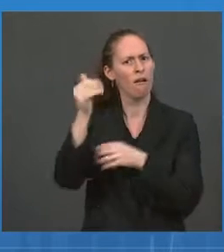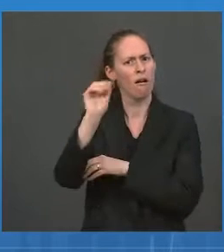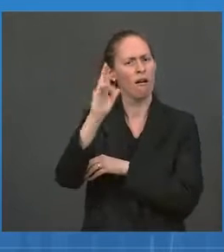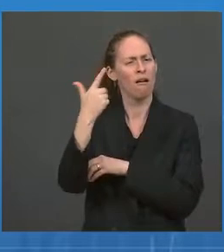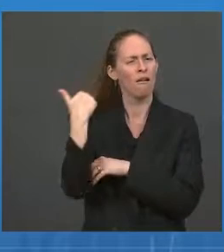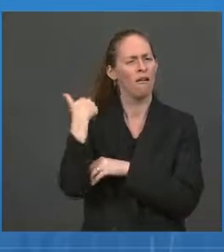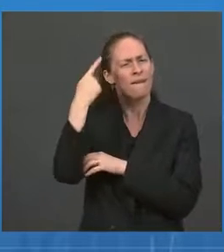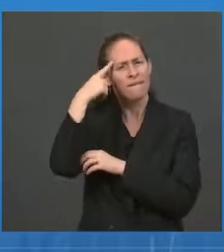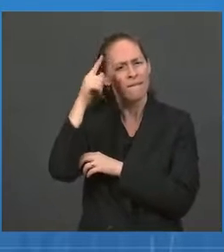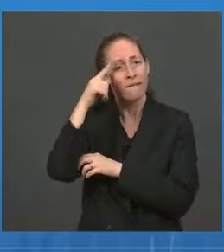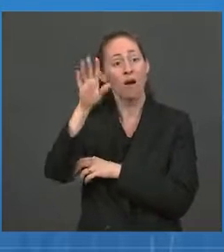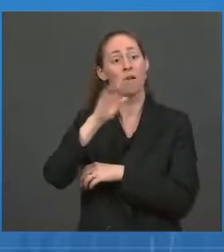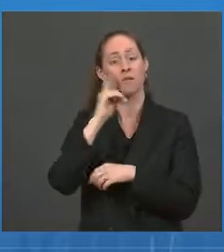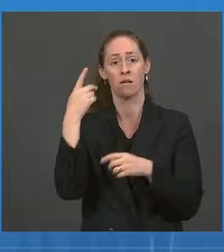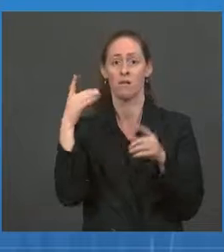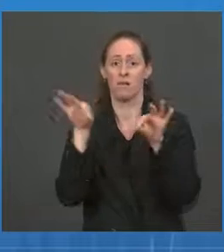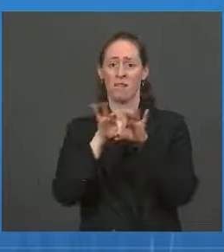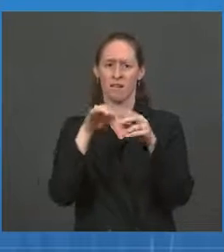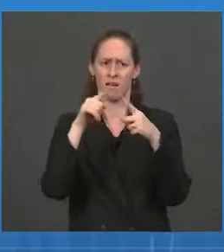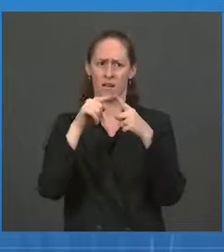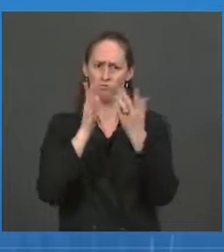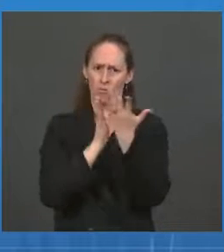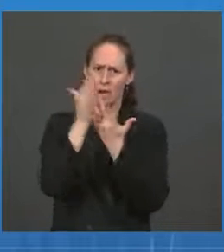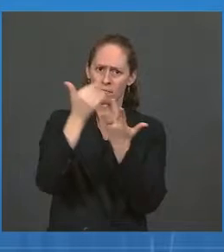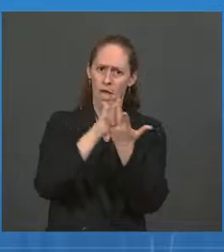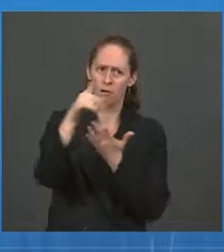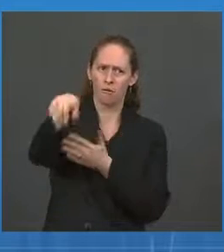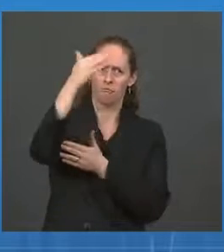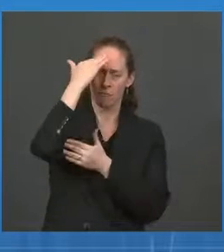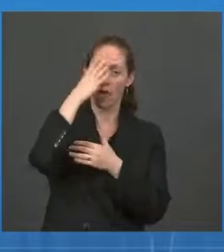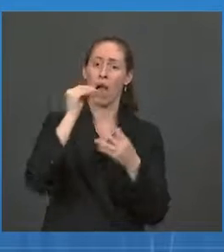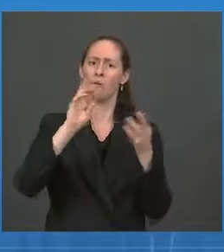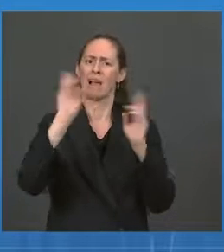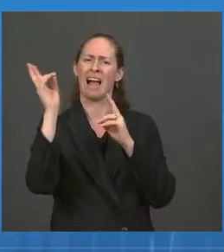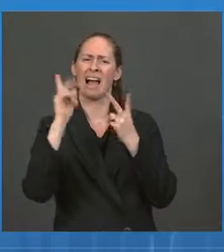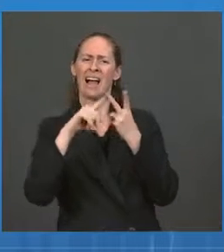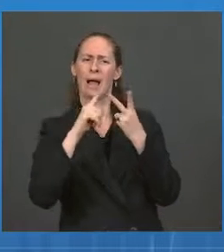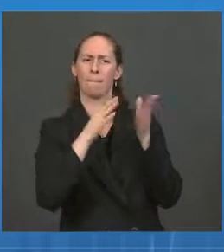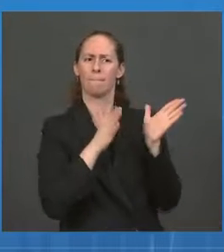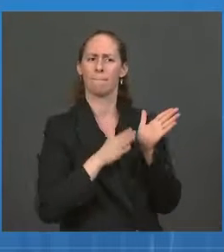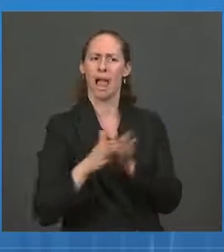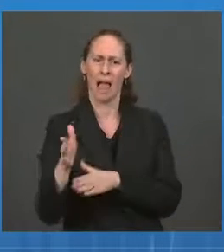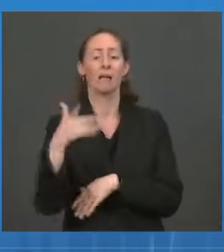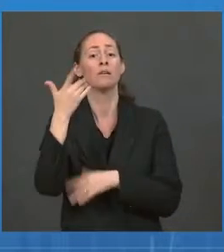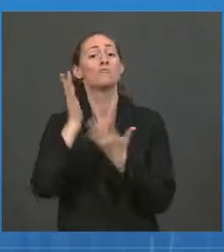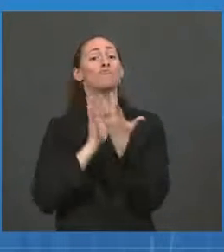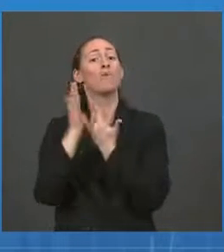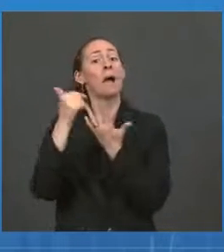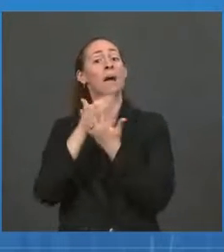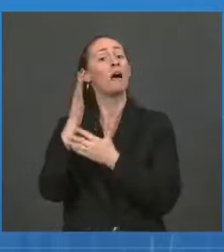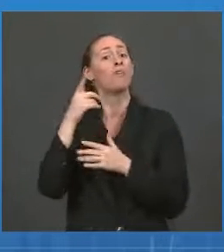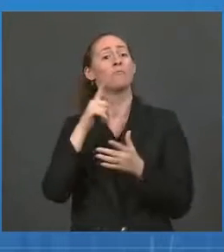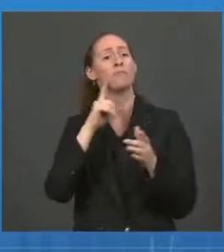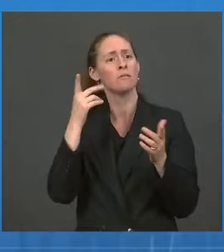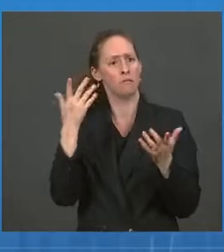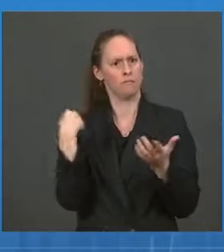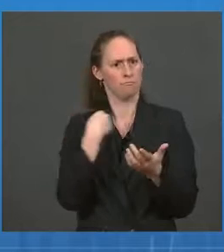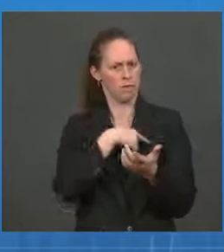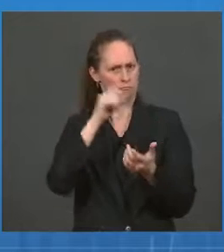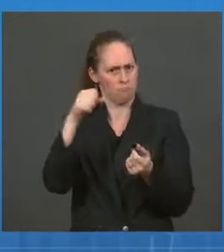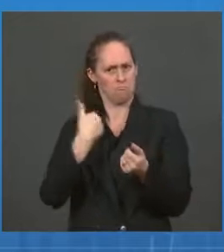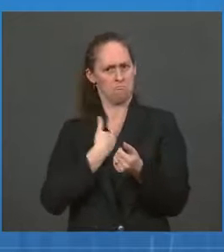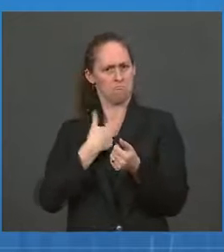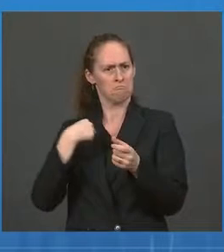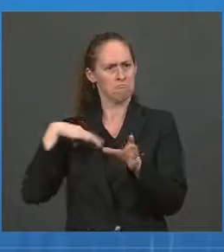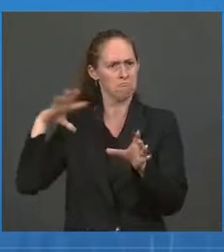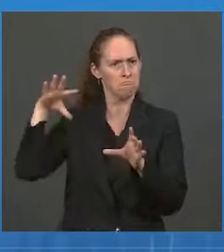transparency and planning. And from the transparency perspective, many of us, including myself, Dr. Fauci, Dr. Walensky,